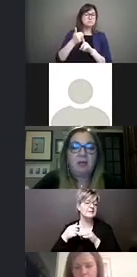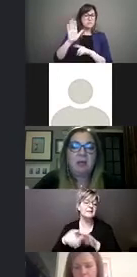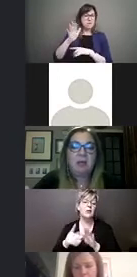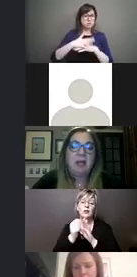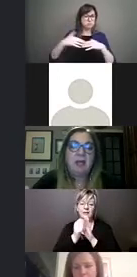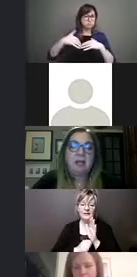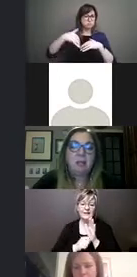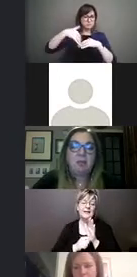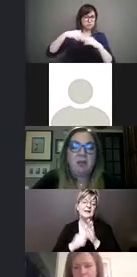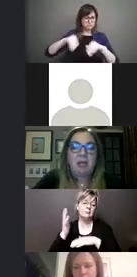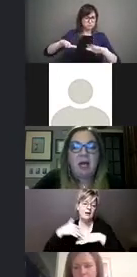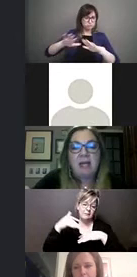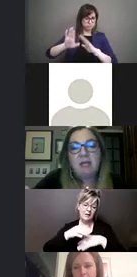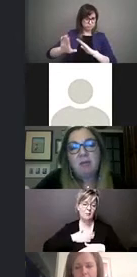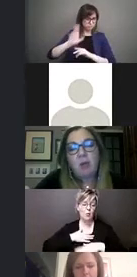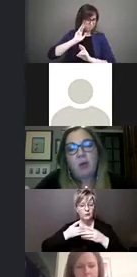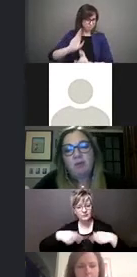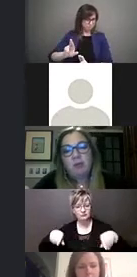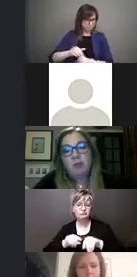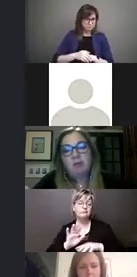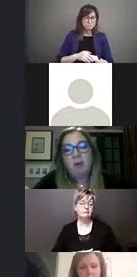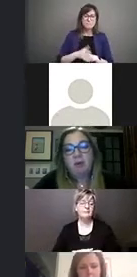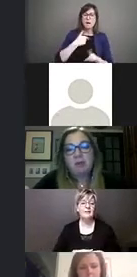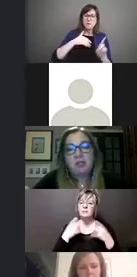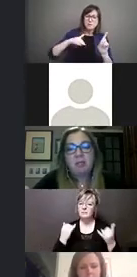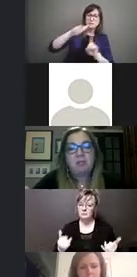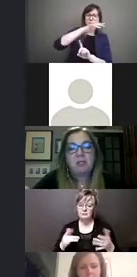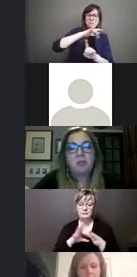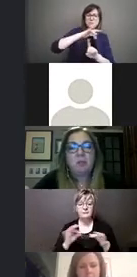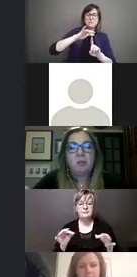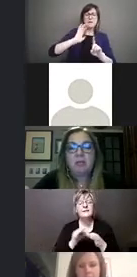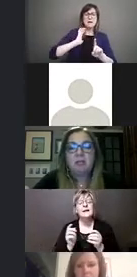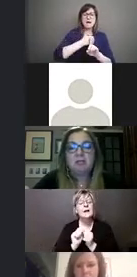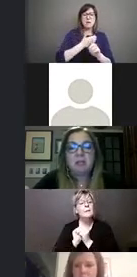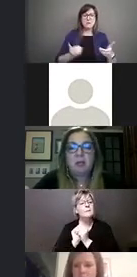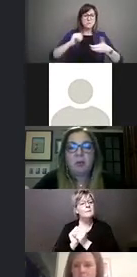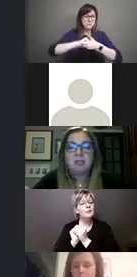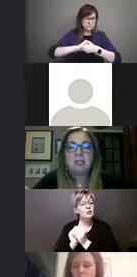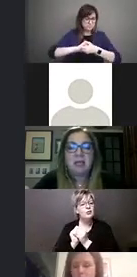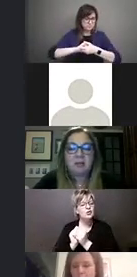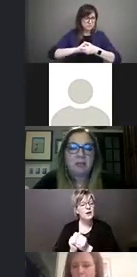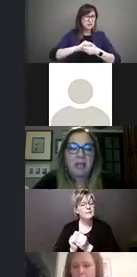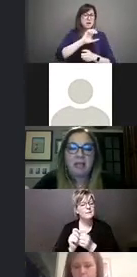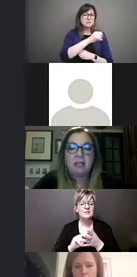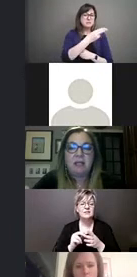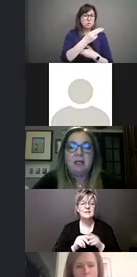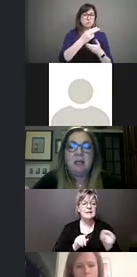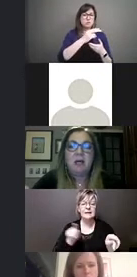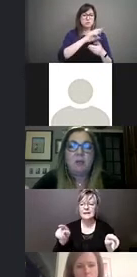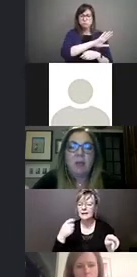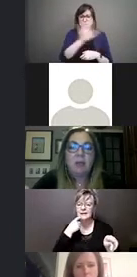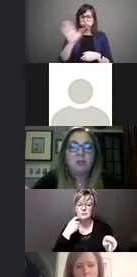area. And I'm going to provide a high level overview of a partnership to bring stakeholders together in Canada